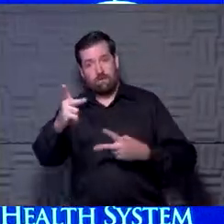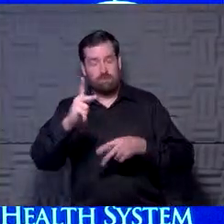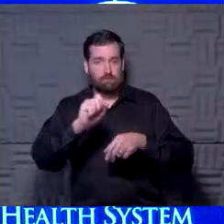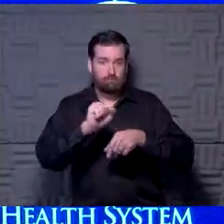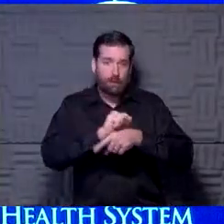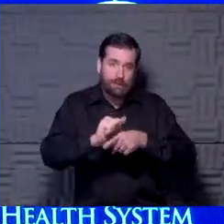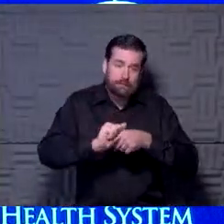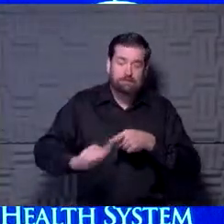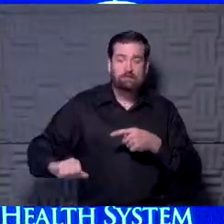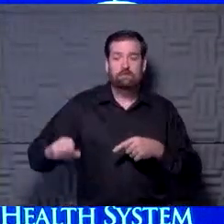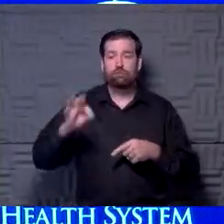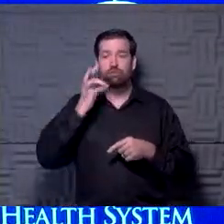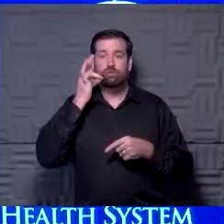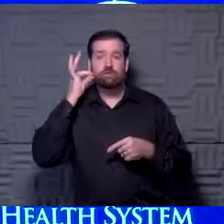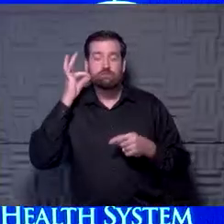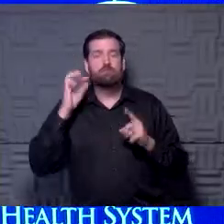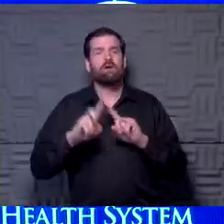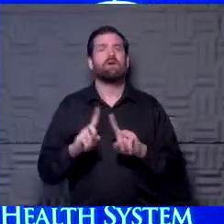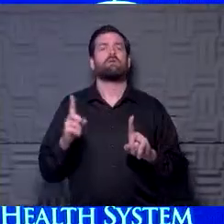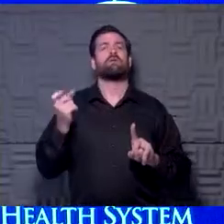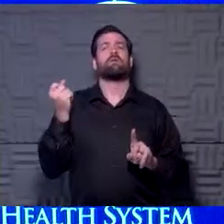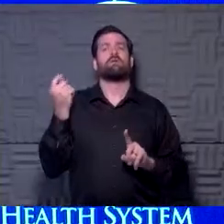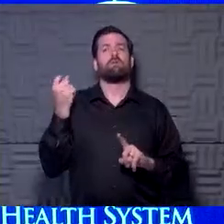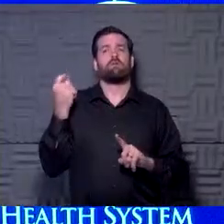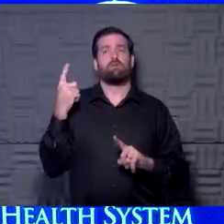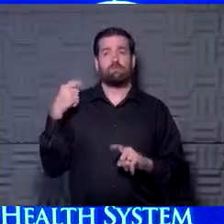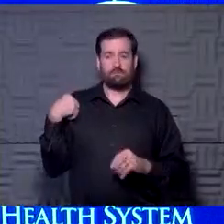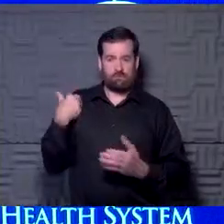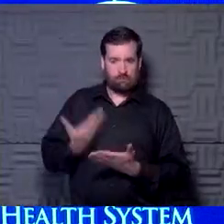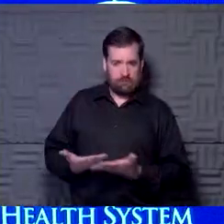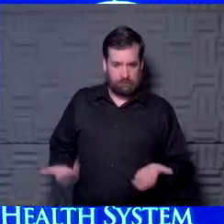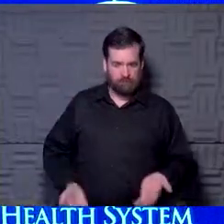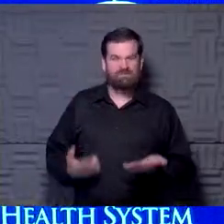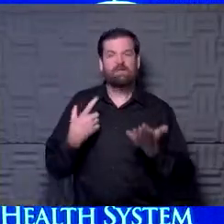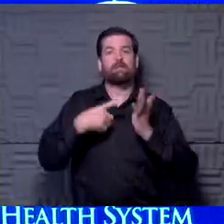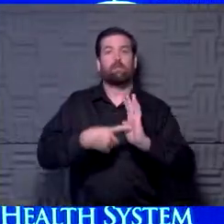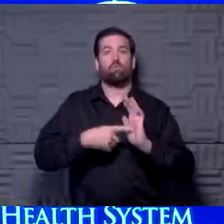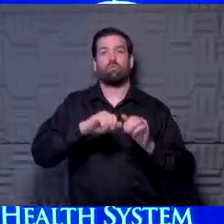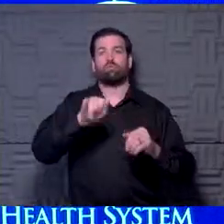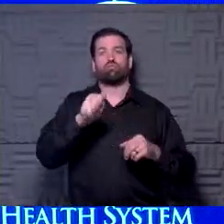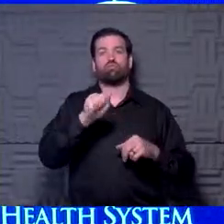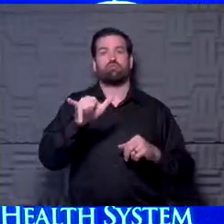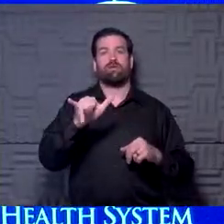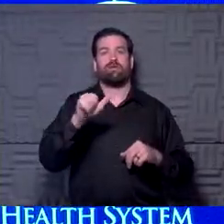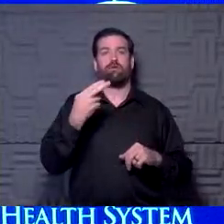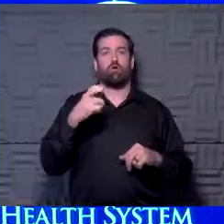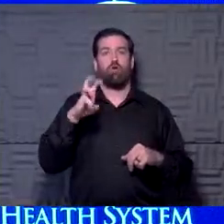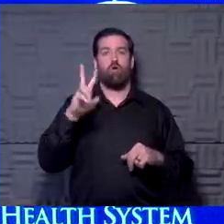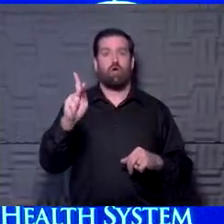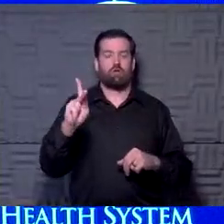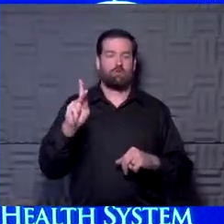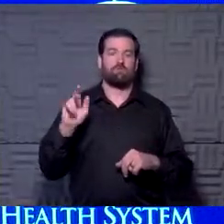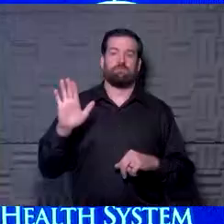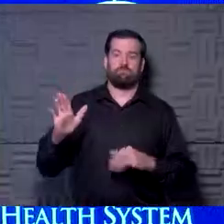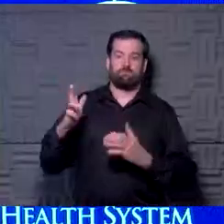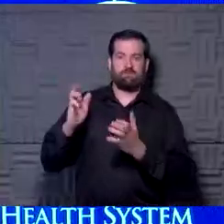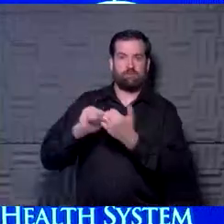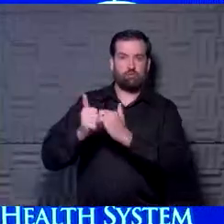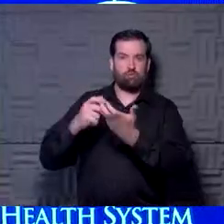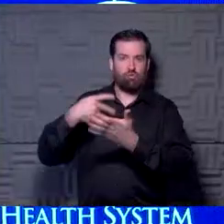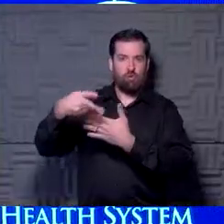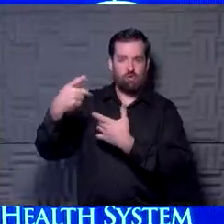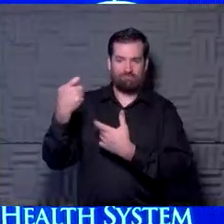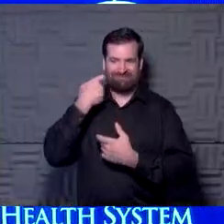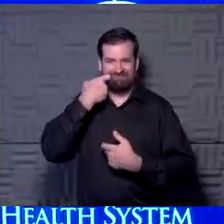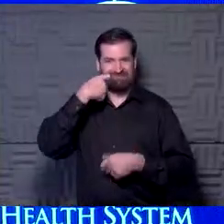the Chiefs. But what we've seen is that once people got here, for example, the Jayhawks got to their sports program when they came back this